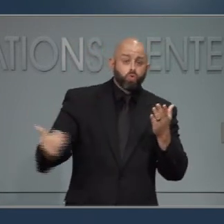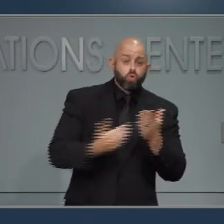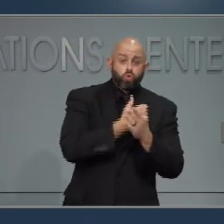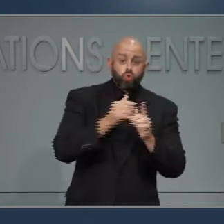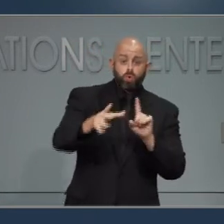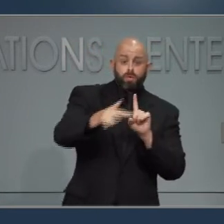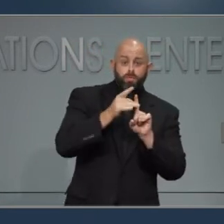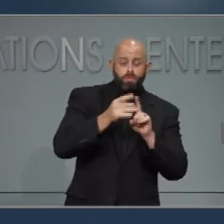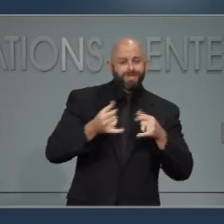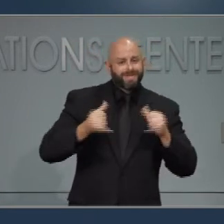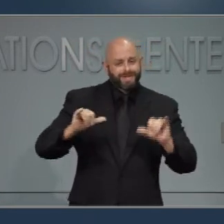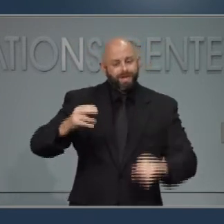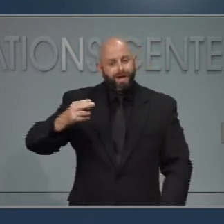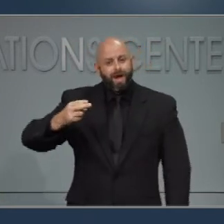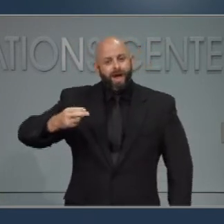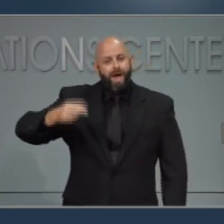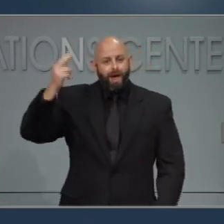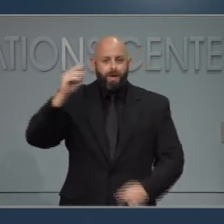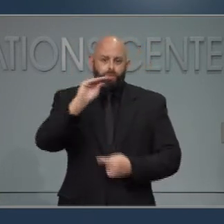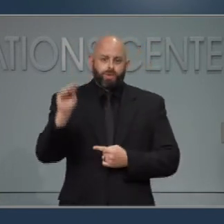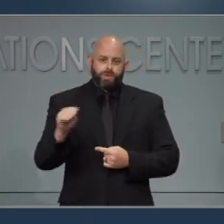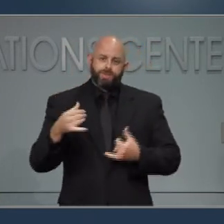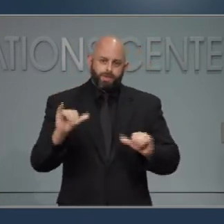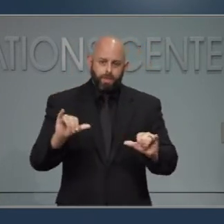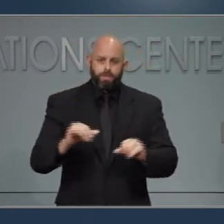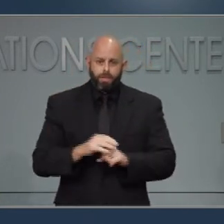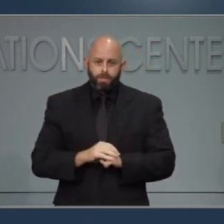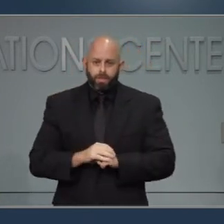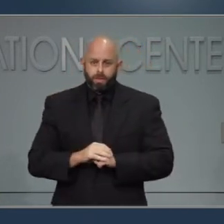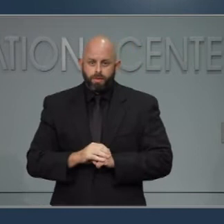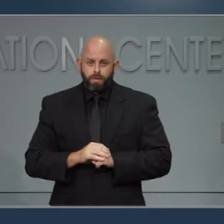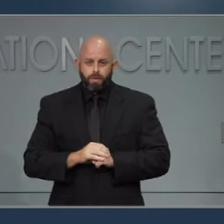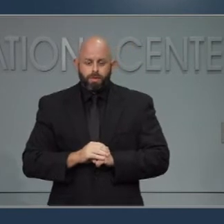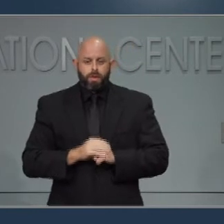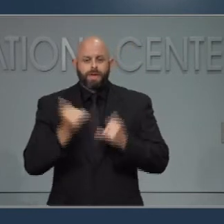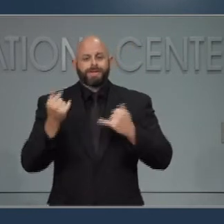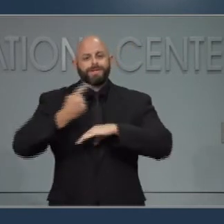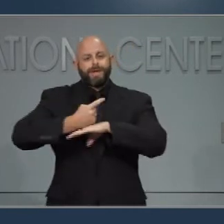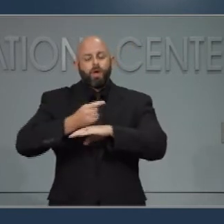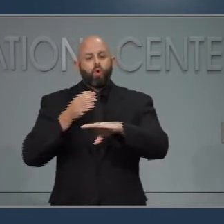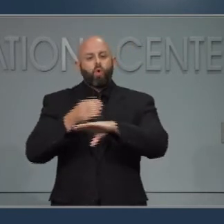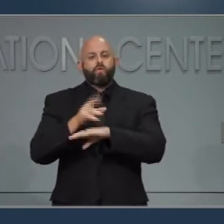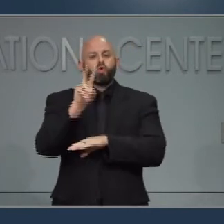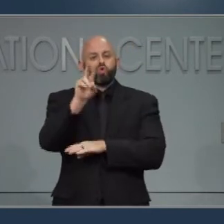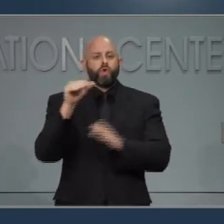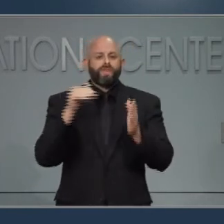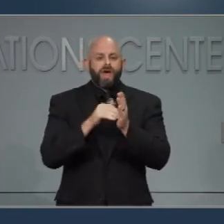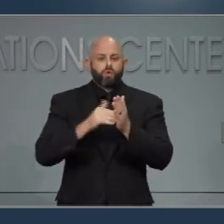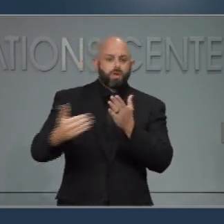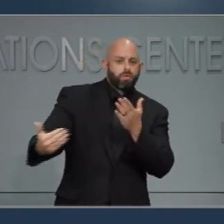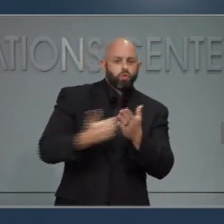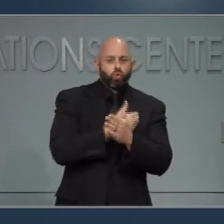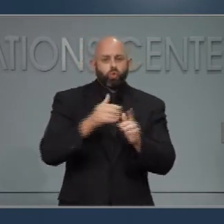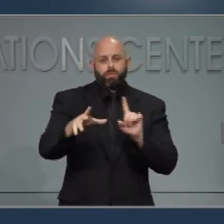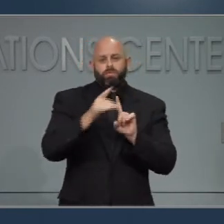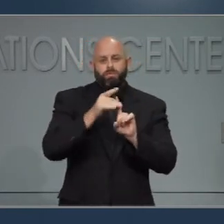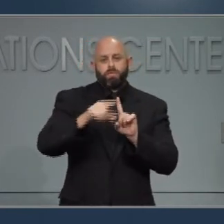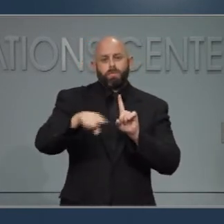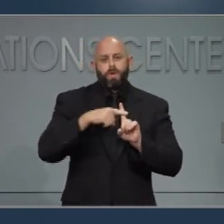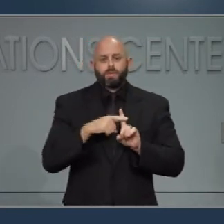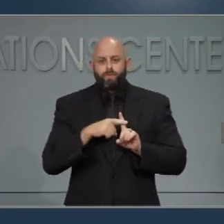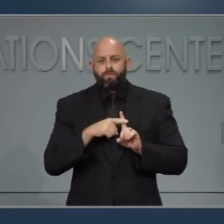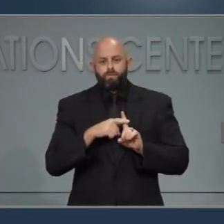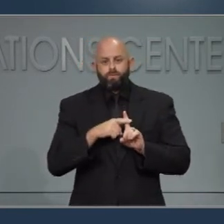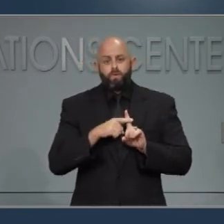remain at a high at a level that is too high. Today we have over 2,000 new cases. So